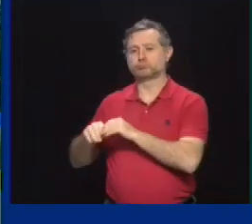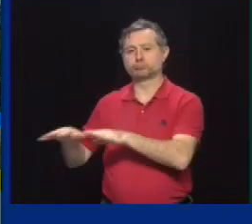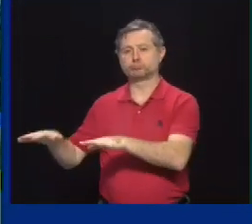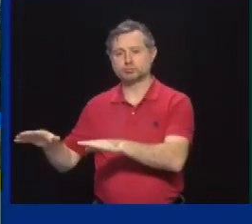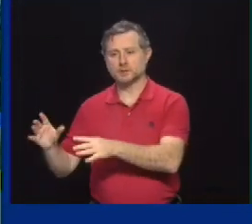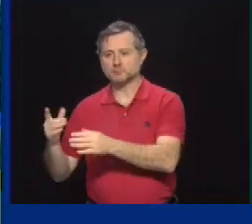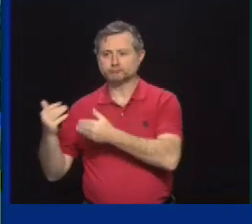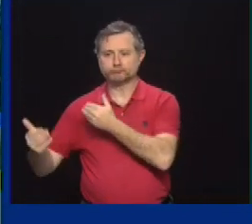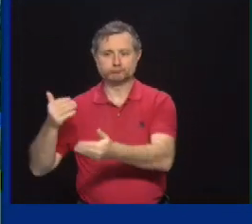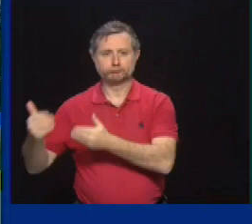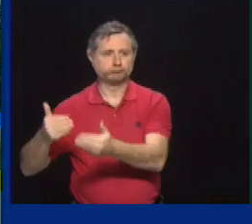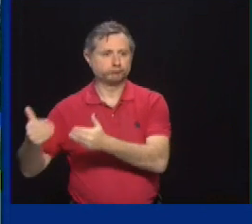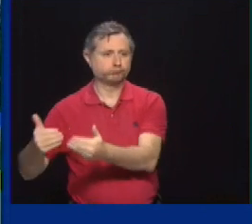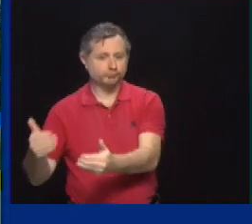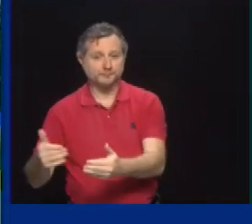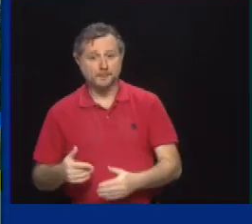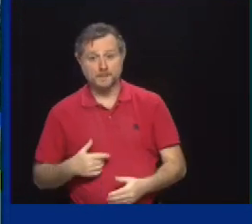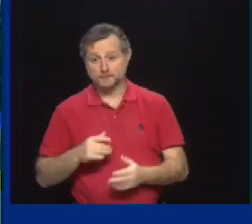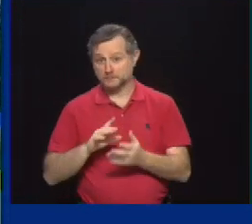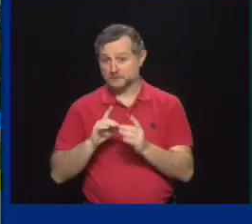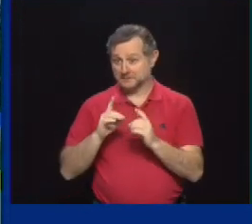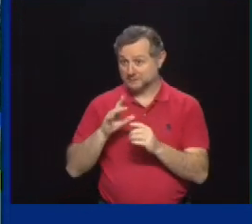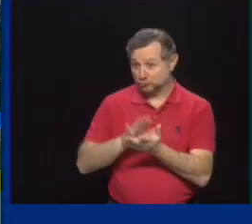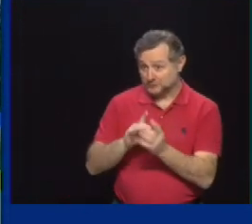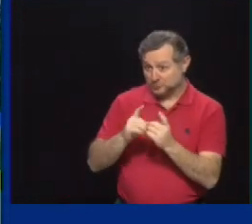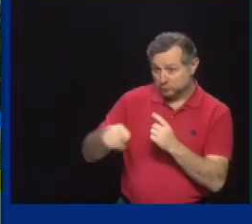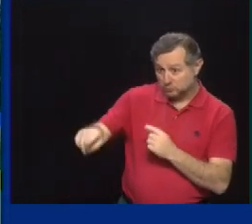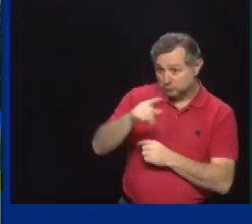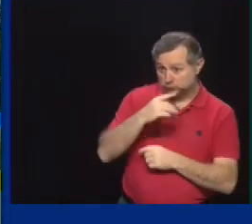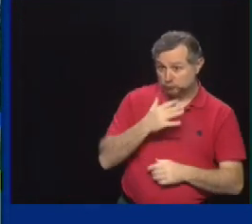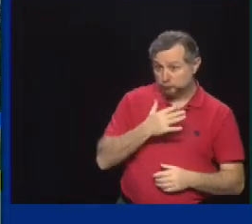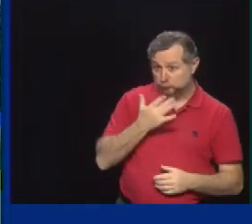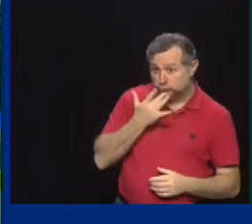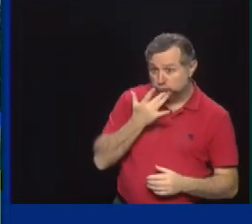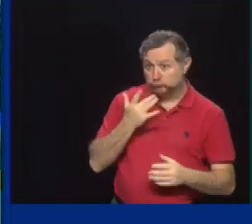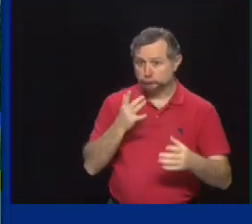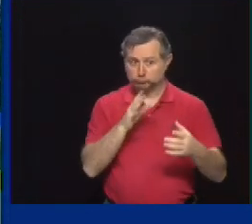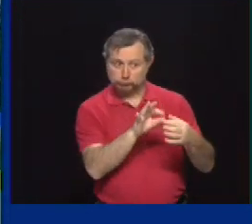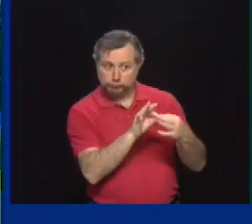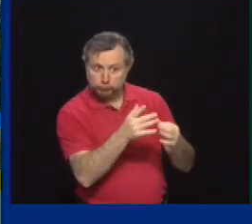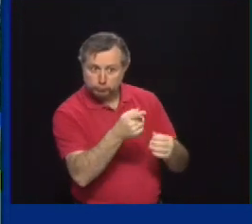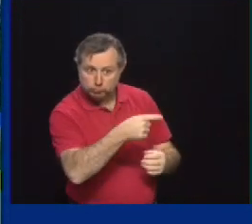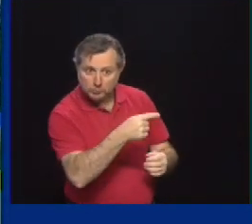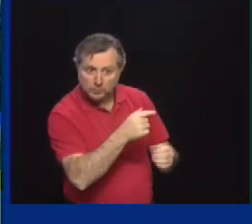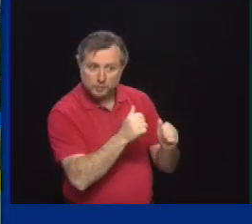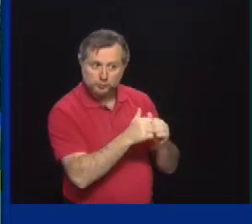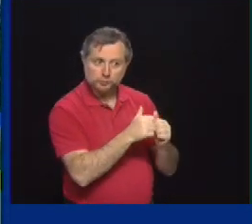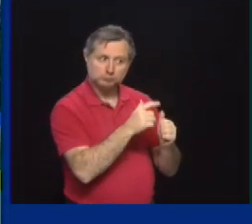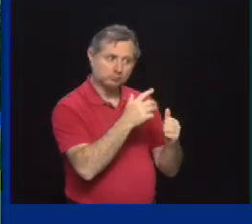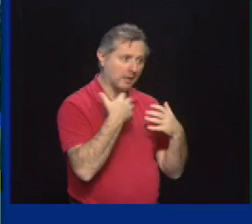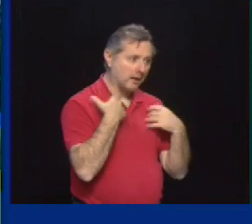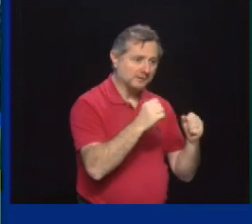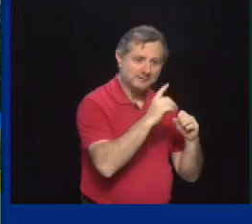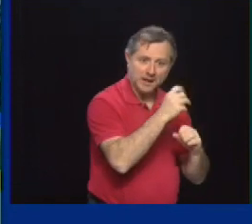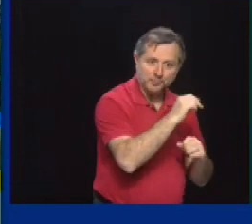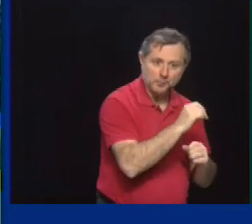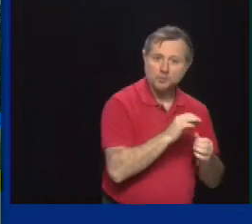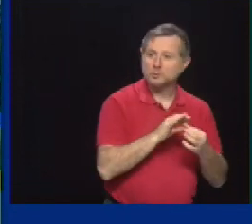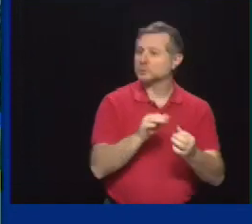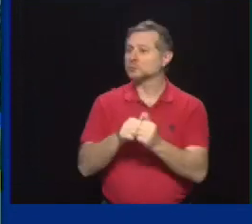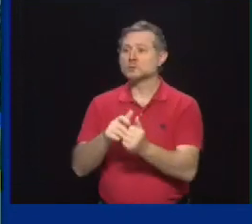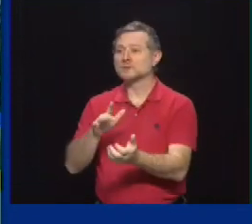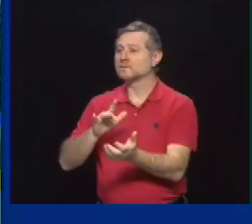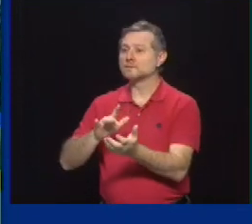us how they want to do it. Do they want to do it in the school? Are they going to partner with the local health departments, working with local pharmacies, school-based health centers? So